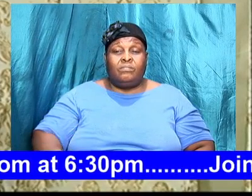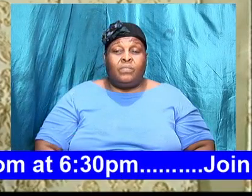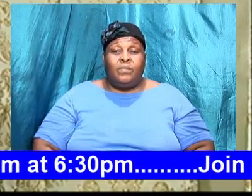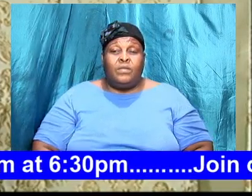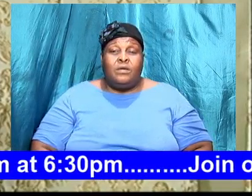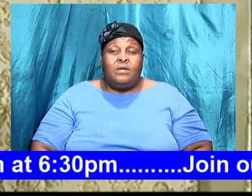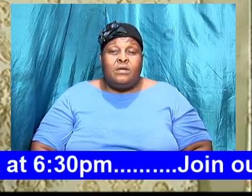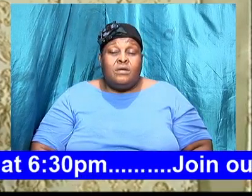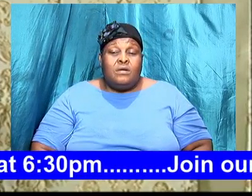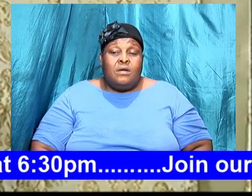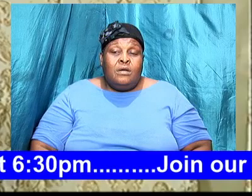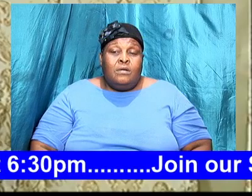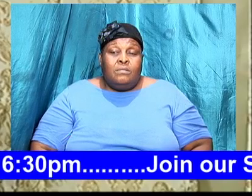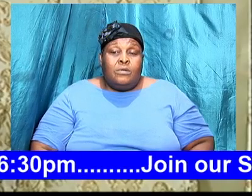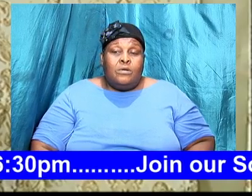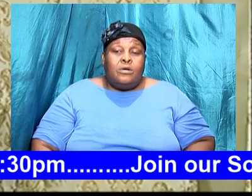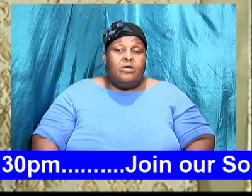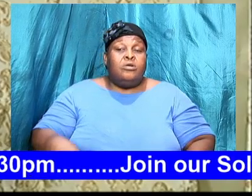blueprint